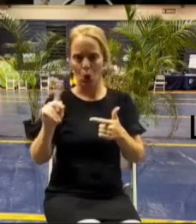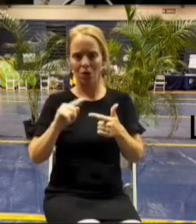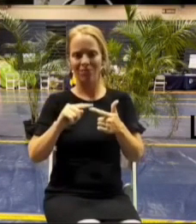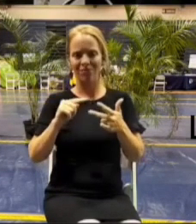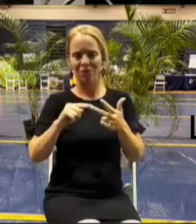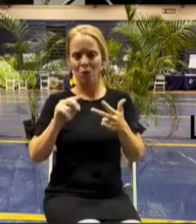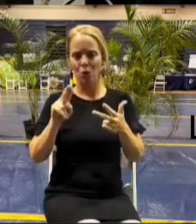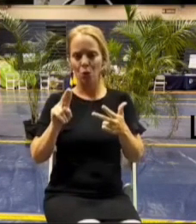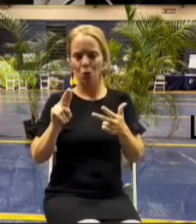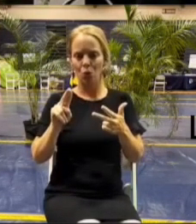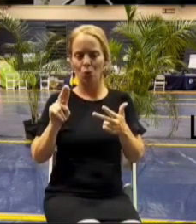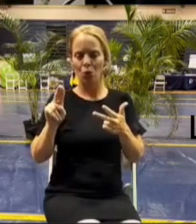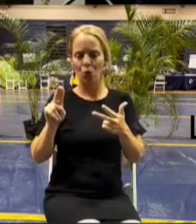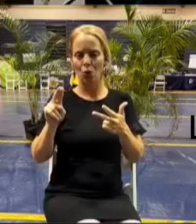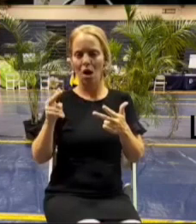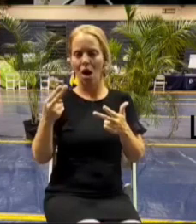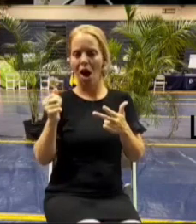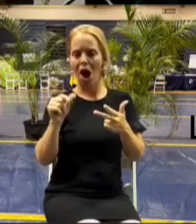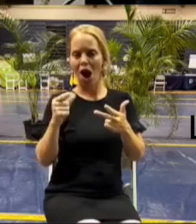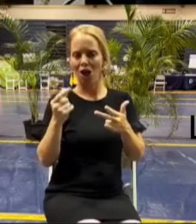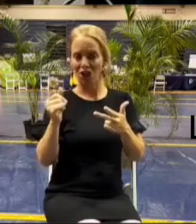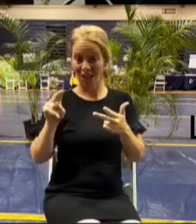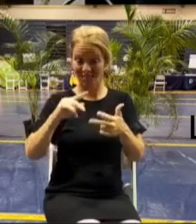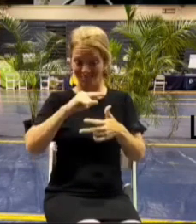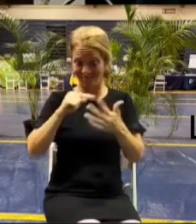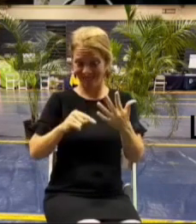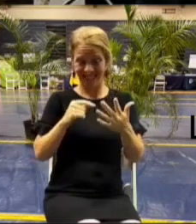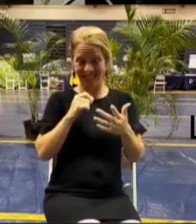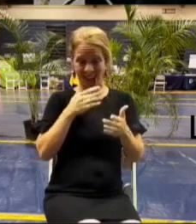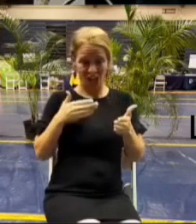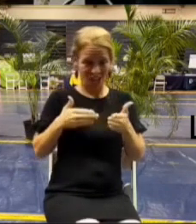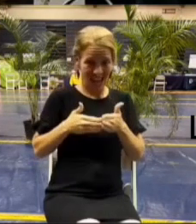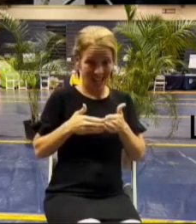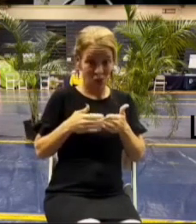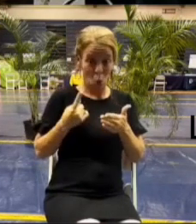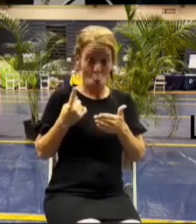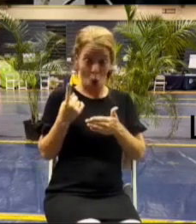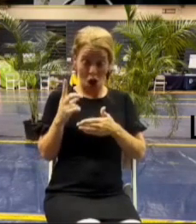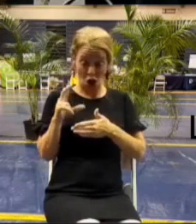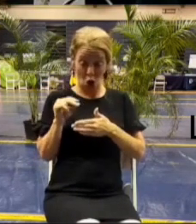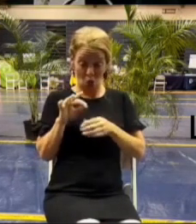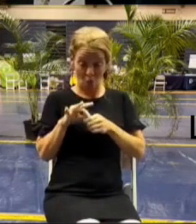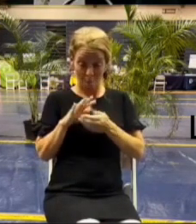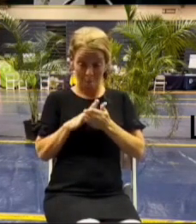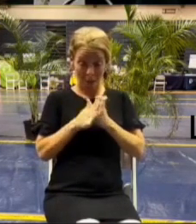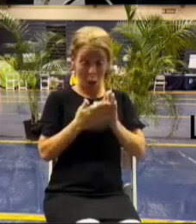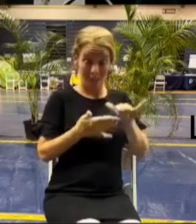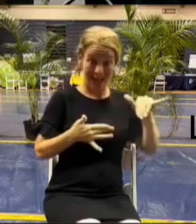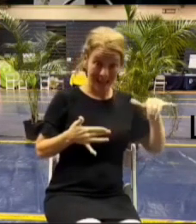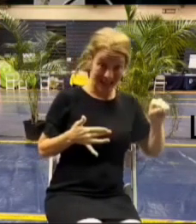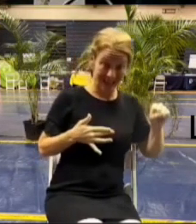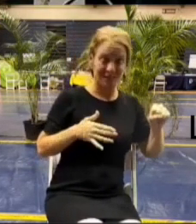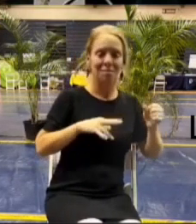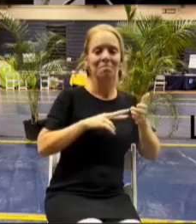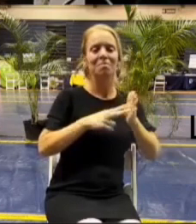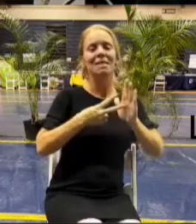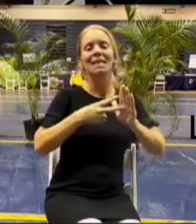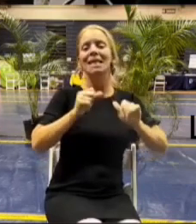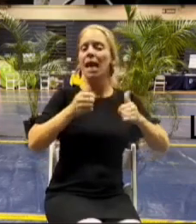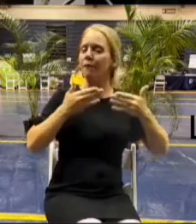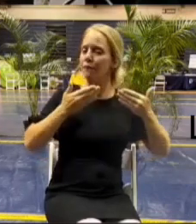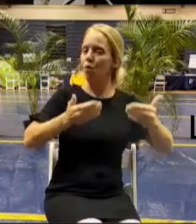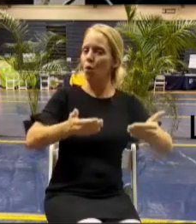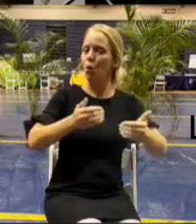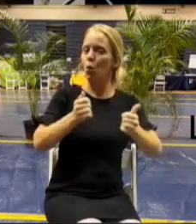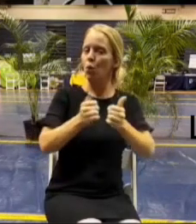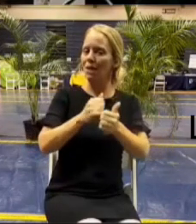so we just need one of those no votes to turn into a yes vote and then we can start to move forward